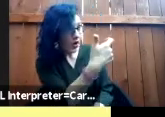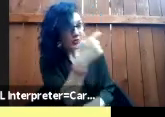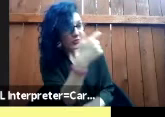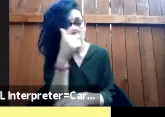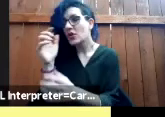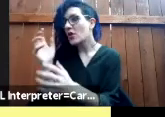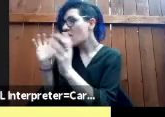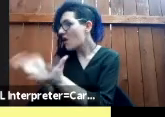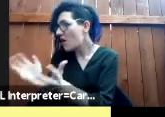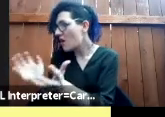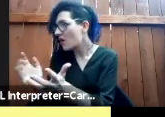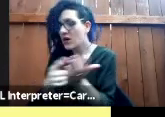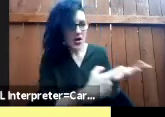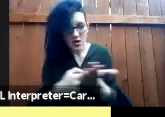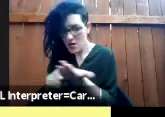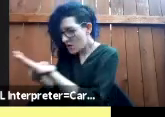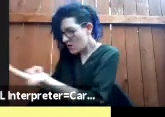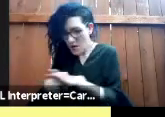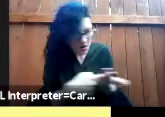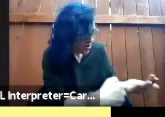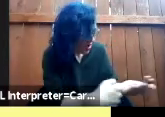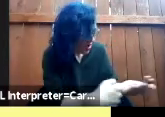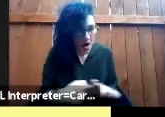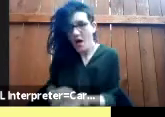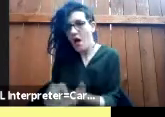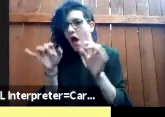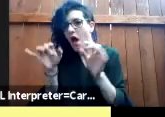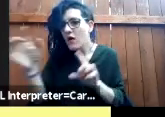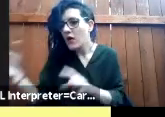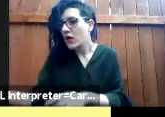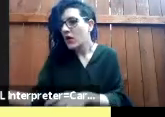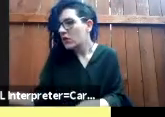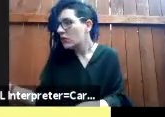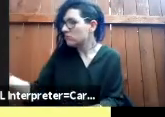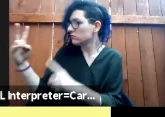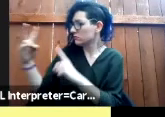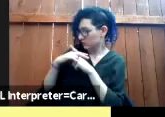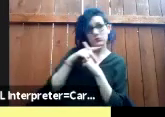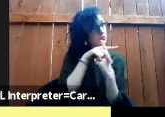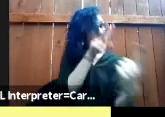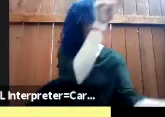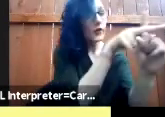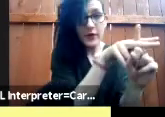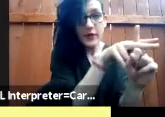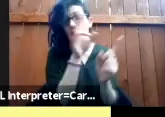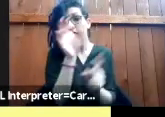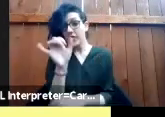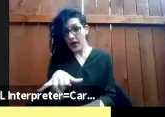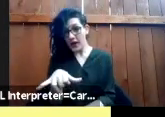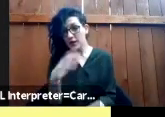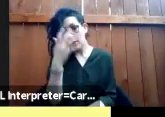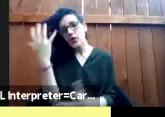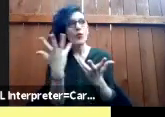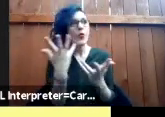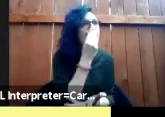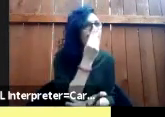connected to our own lives whether it was through having access to healthy foods or the types of foods we had access to or what we didn't have access to